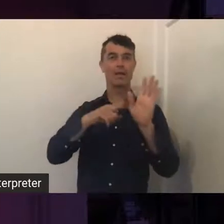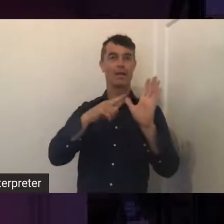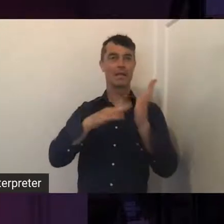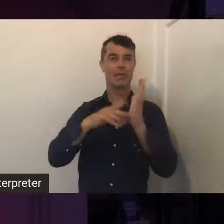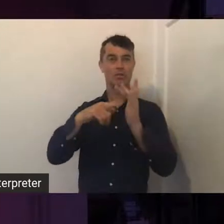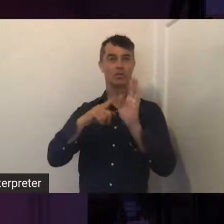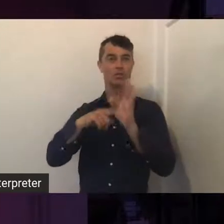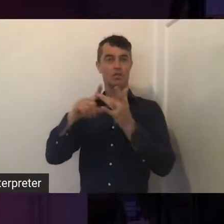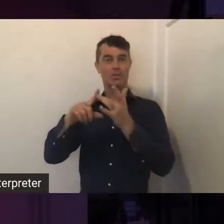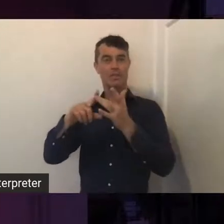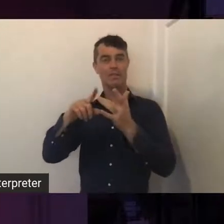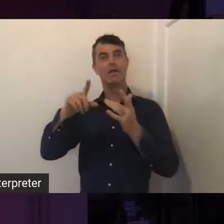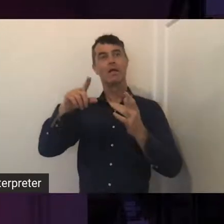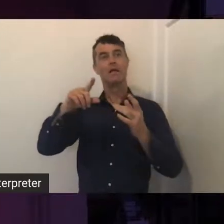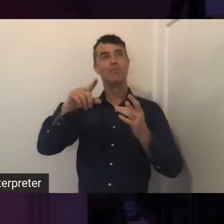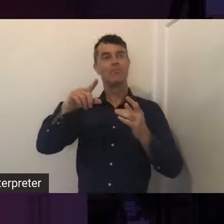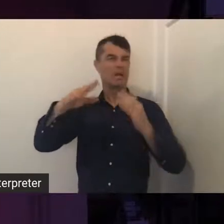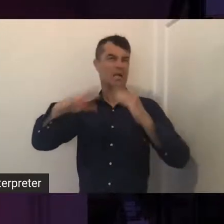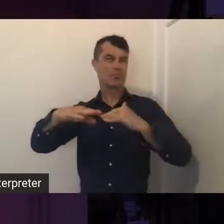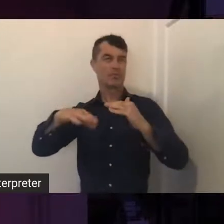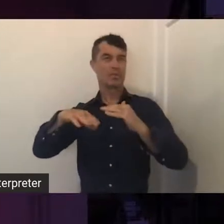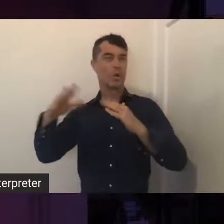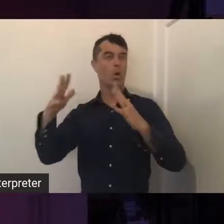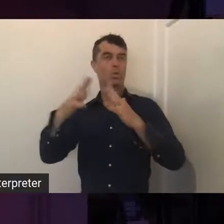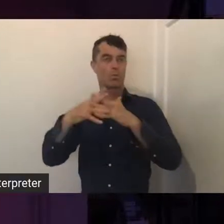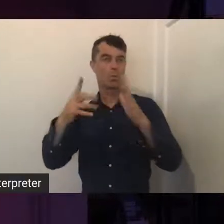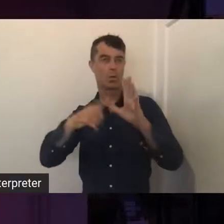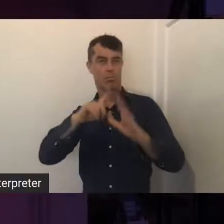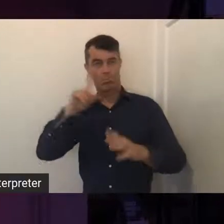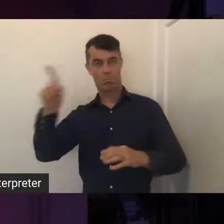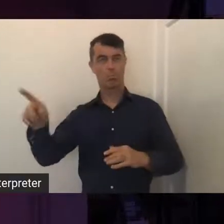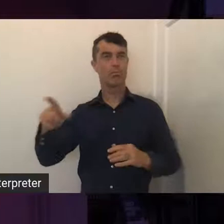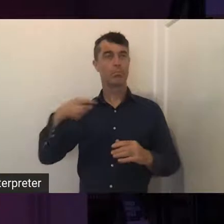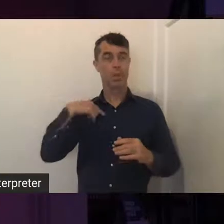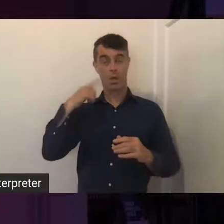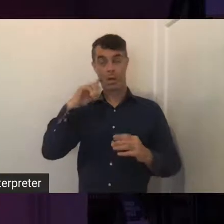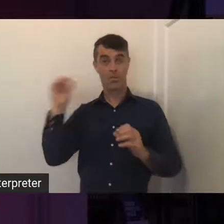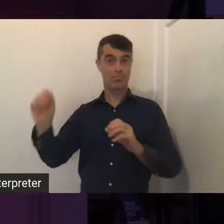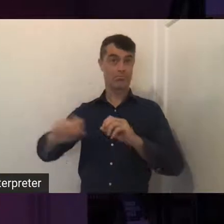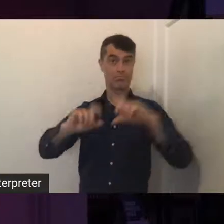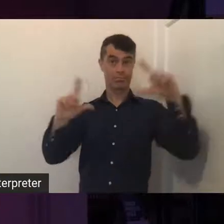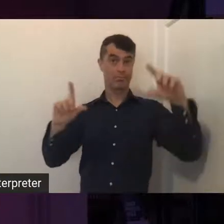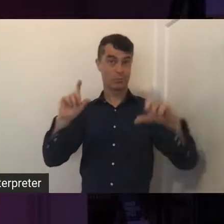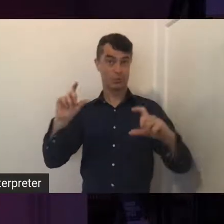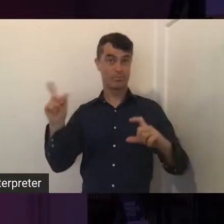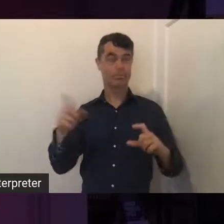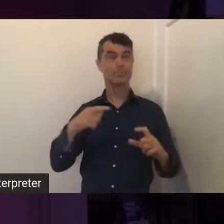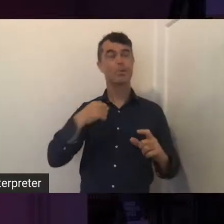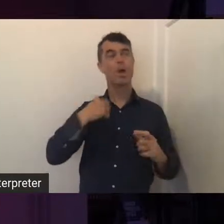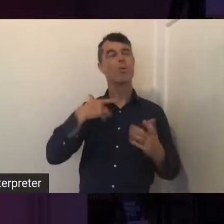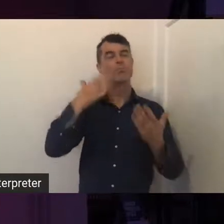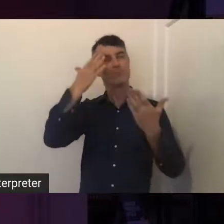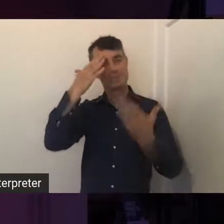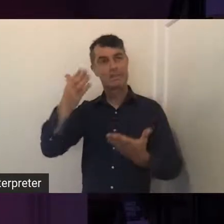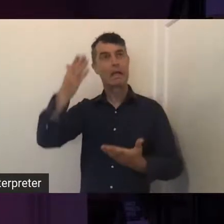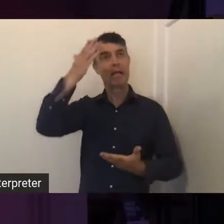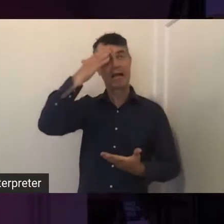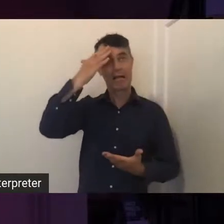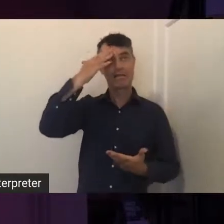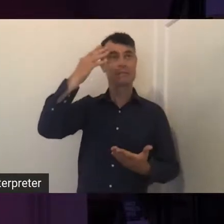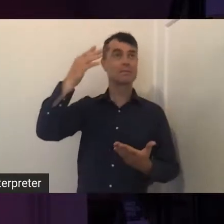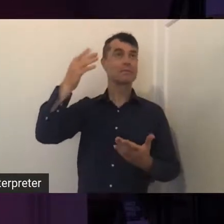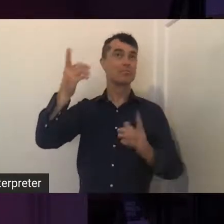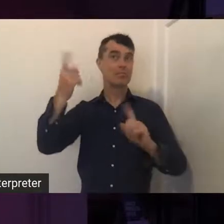Australia. And I'll get to her in a moment and bring her up on screen. I'd like to pay my respects to Elders, past, present and emerging.